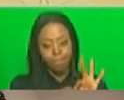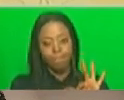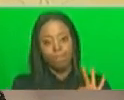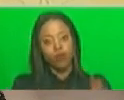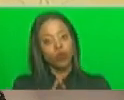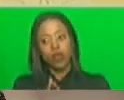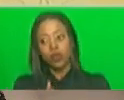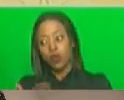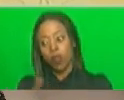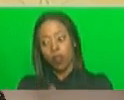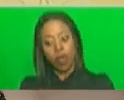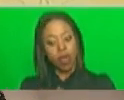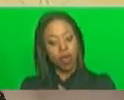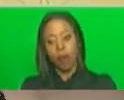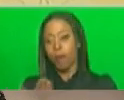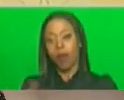deaths